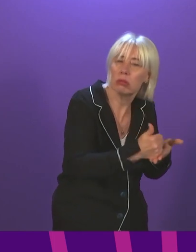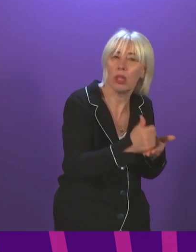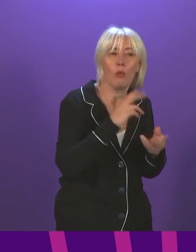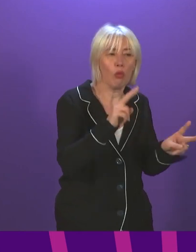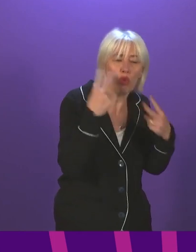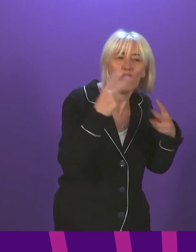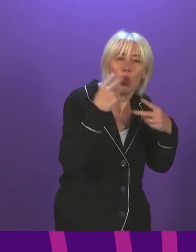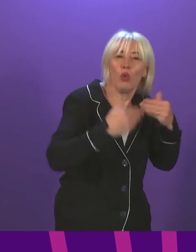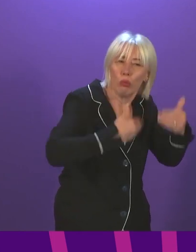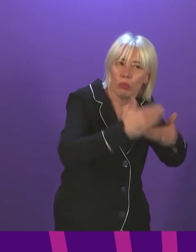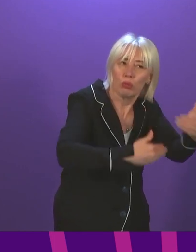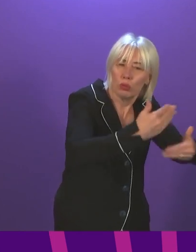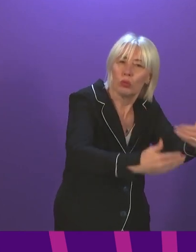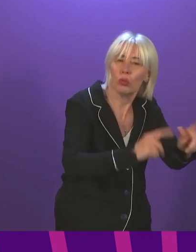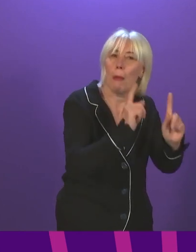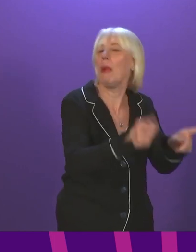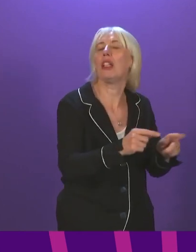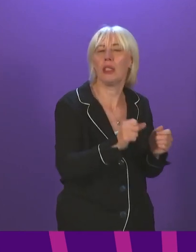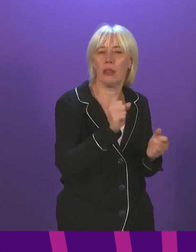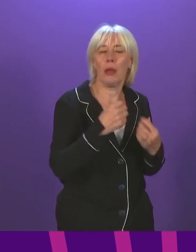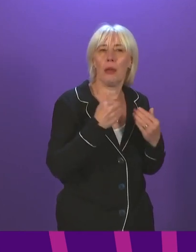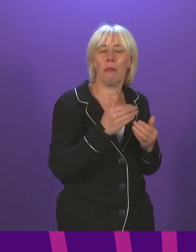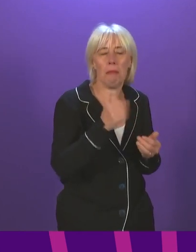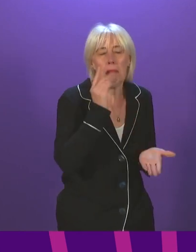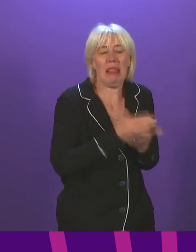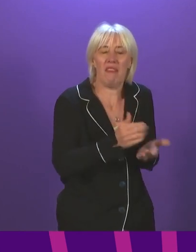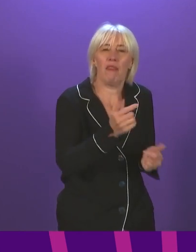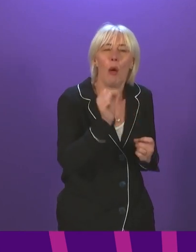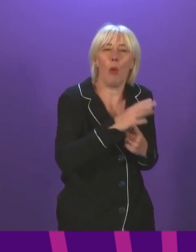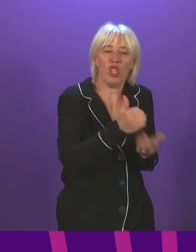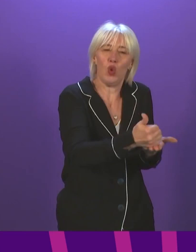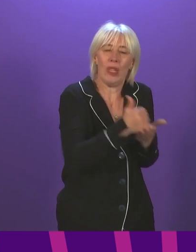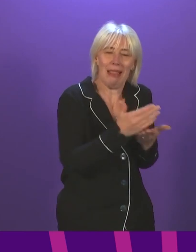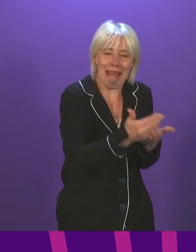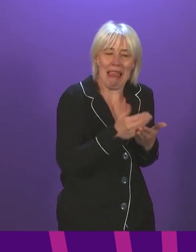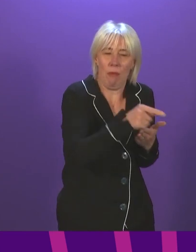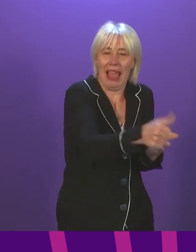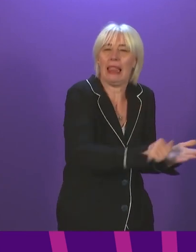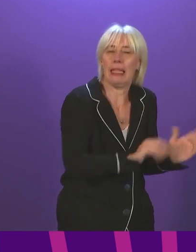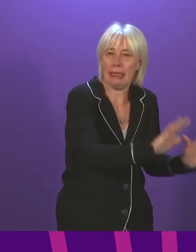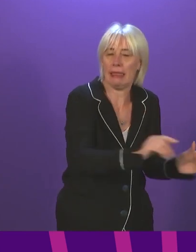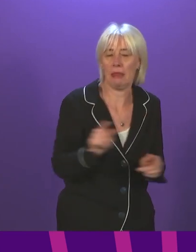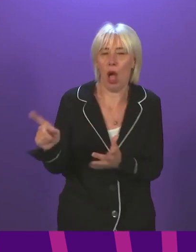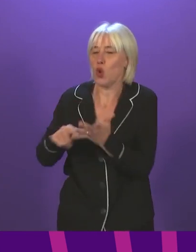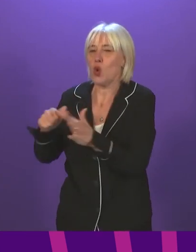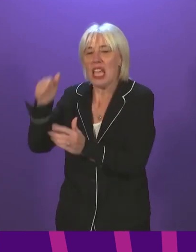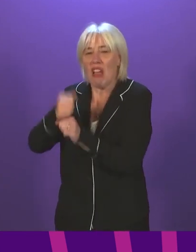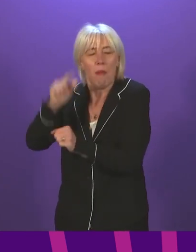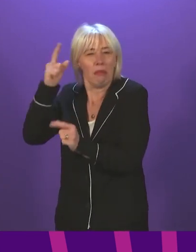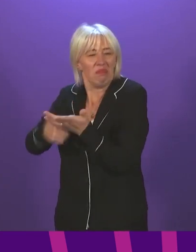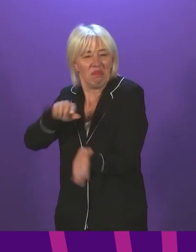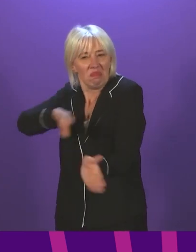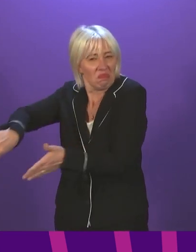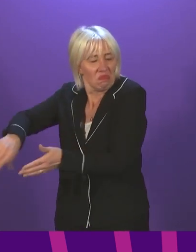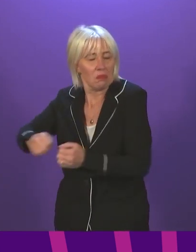review, but for the moment, we believe it is important to retain it. I will now provide a brief update on some specific